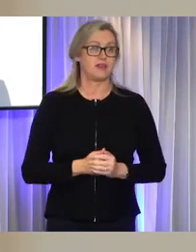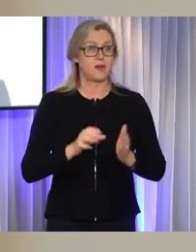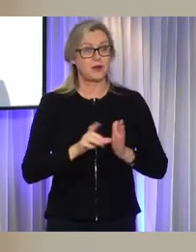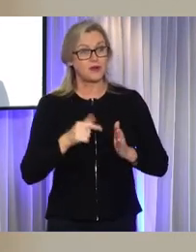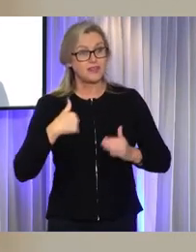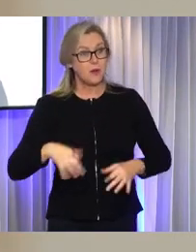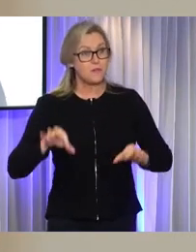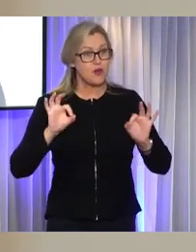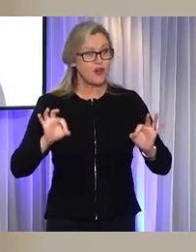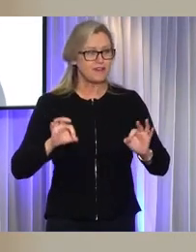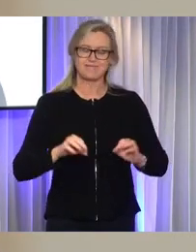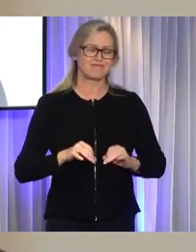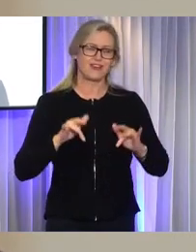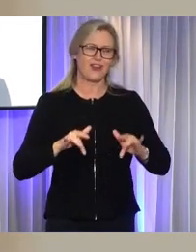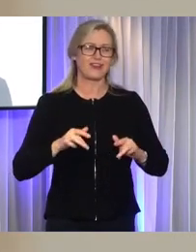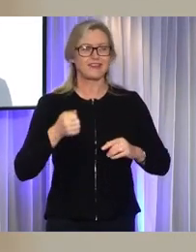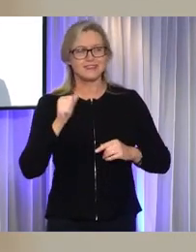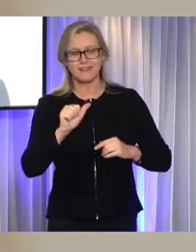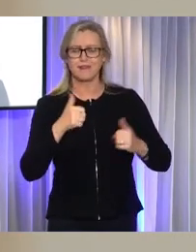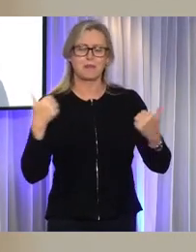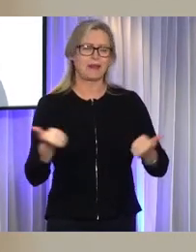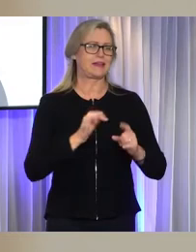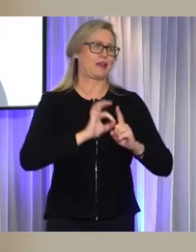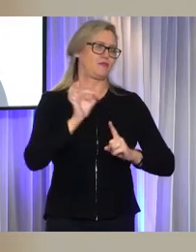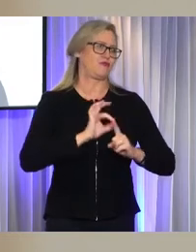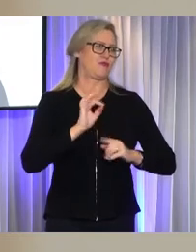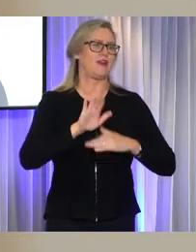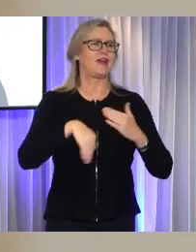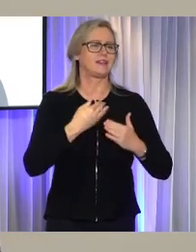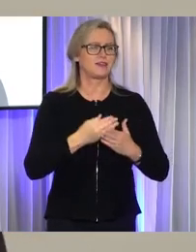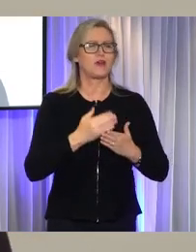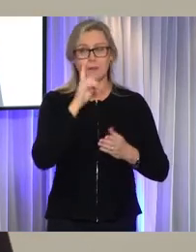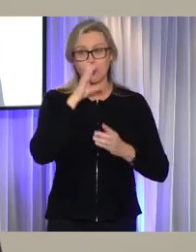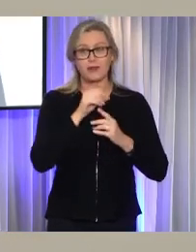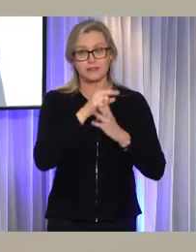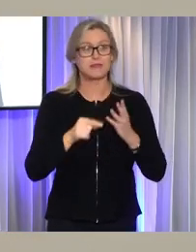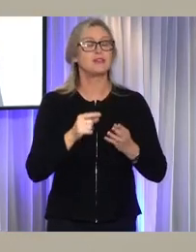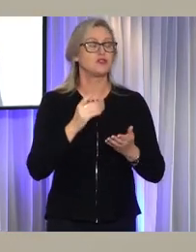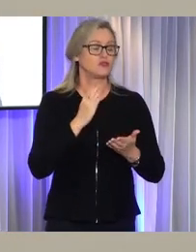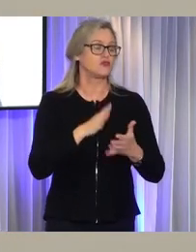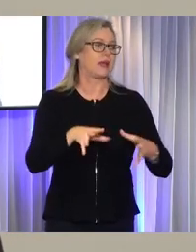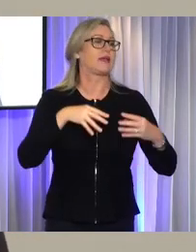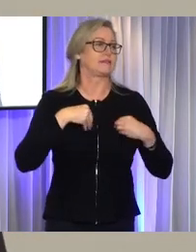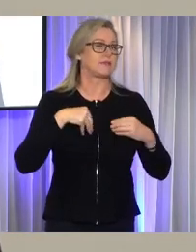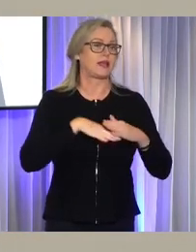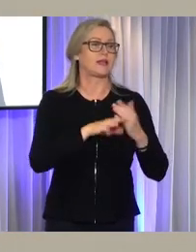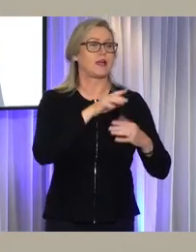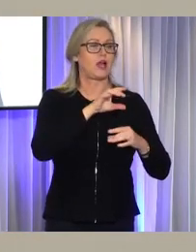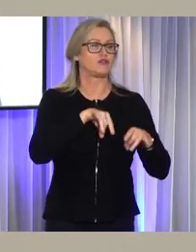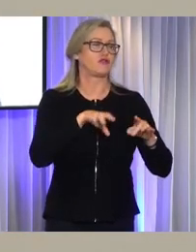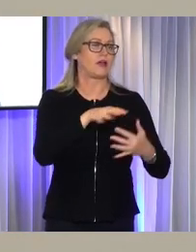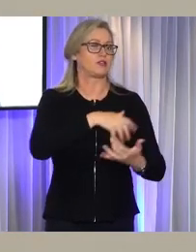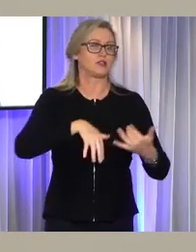go to make sure that people with disability are truly included in Australian society. We in the Albanese Government are committed to delivering better